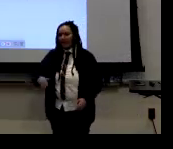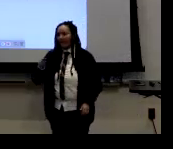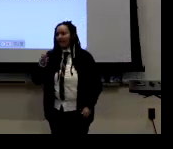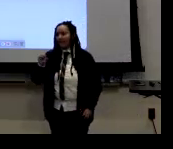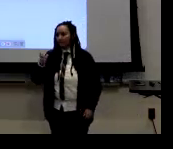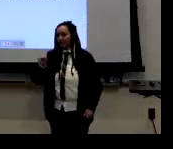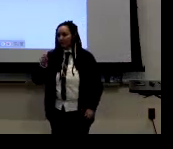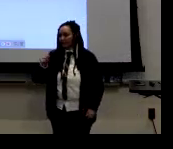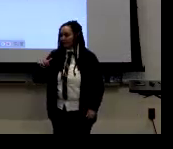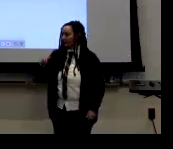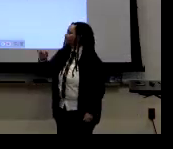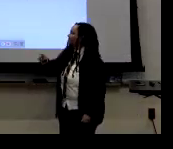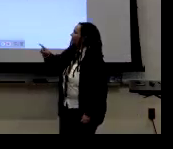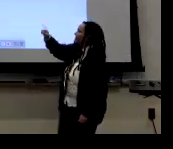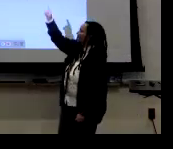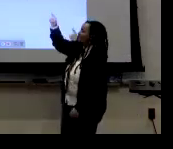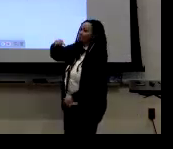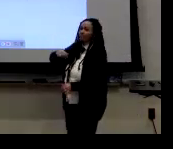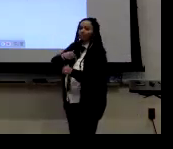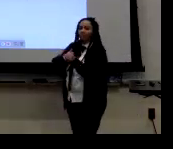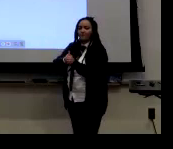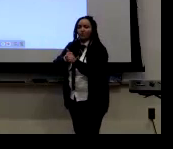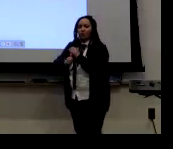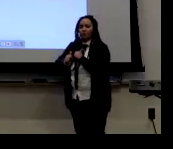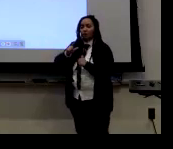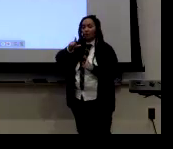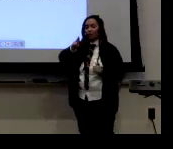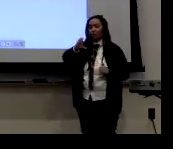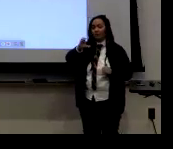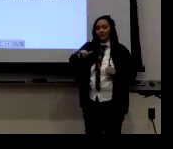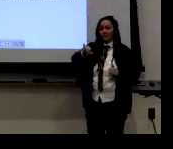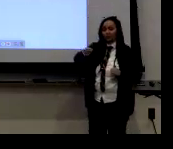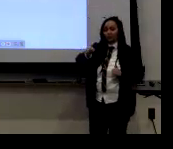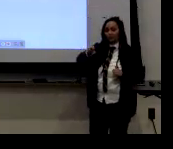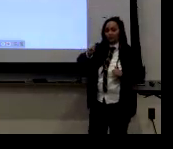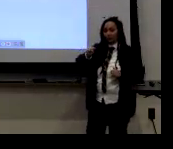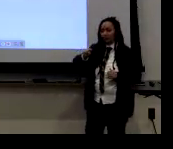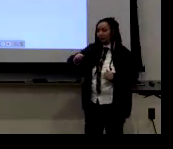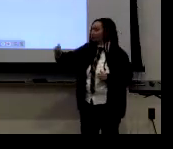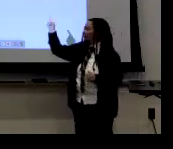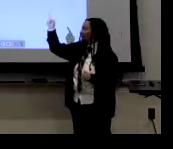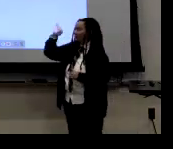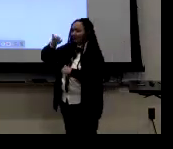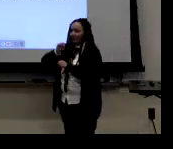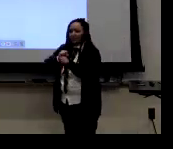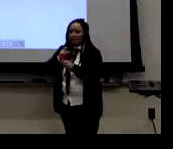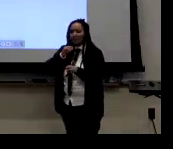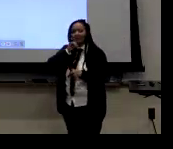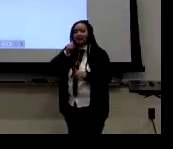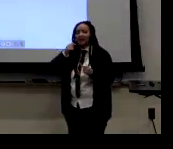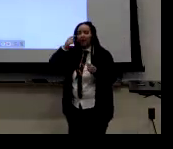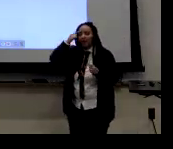so for the feminine body masculinity, you will see